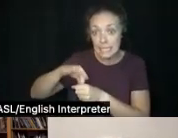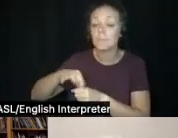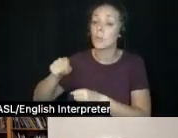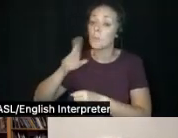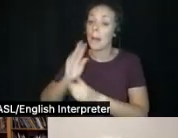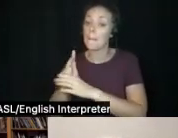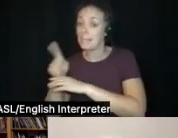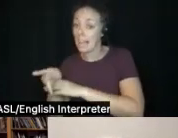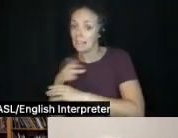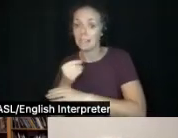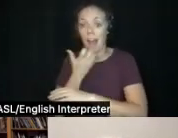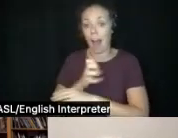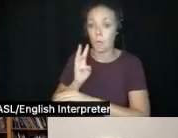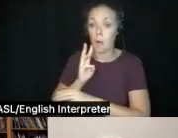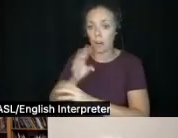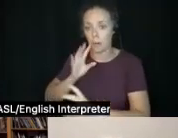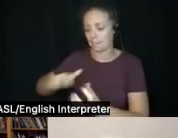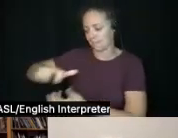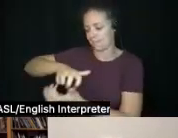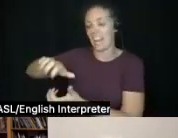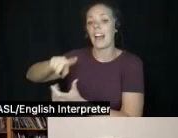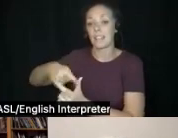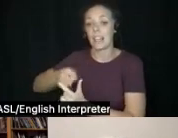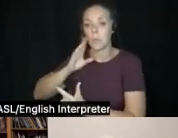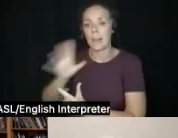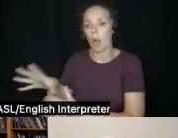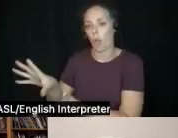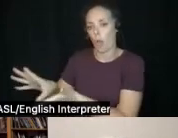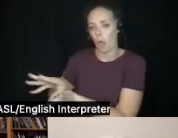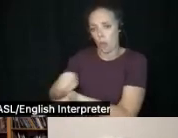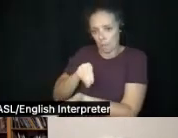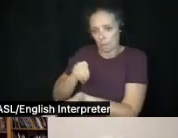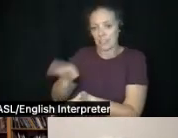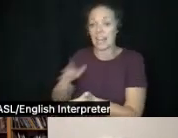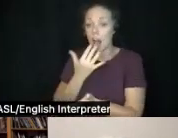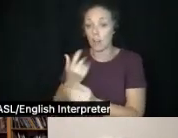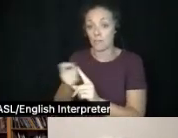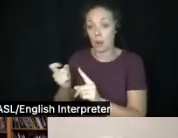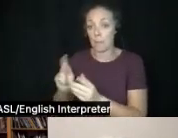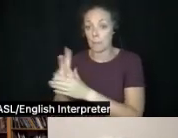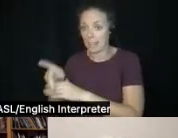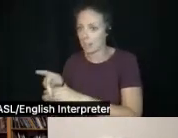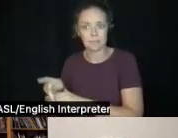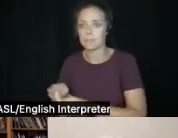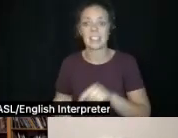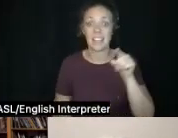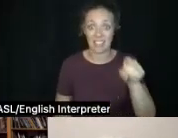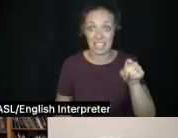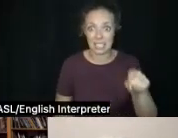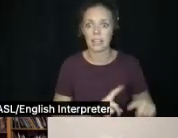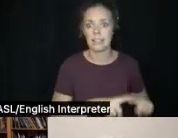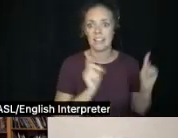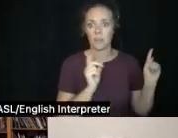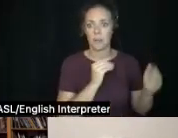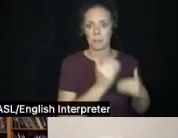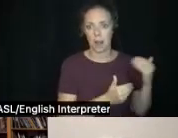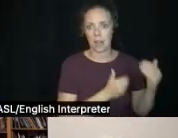of makes the dye color move out of the plant. This is a totally different process with a lot of